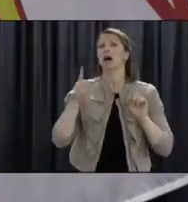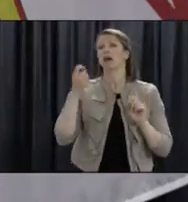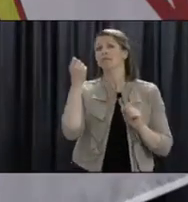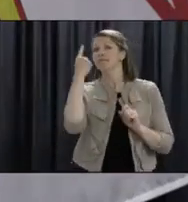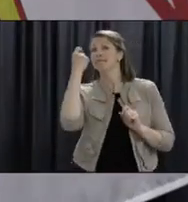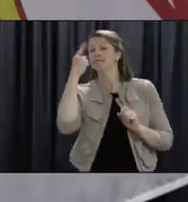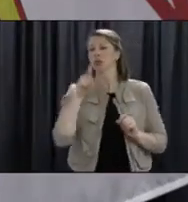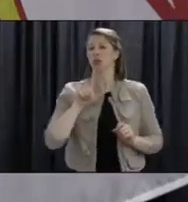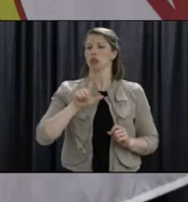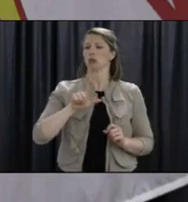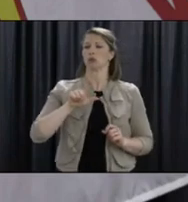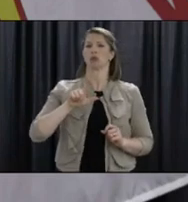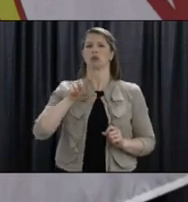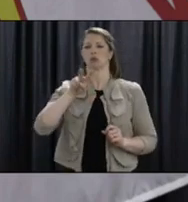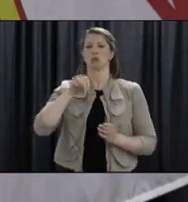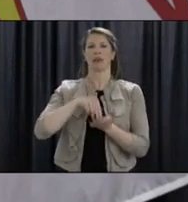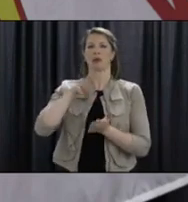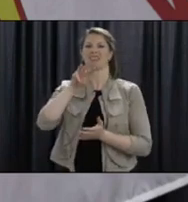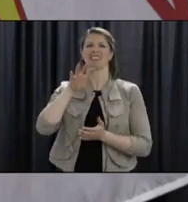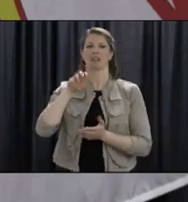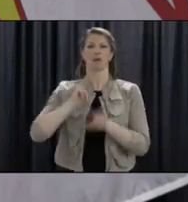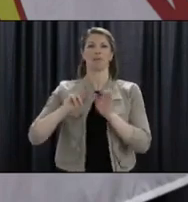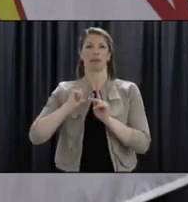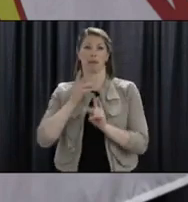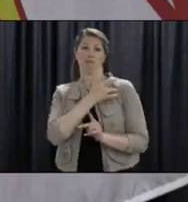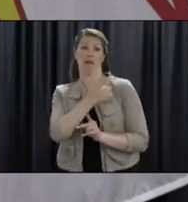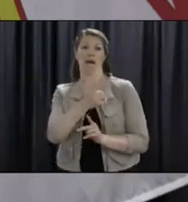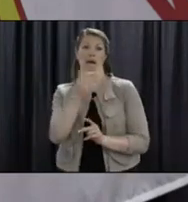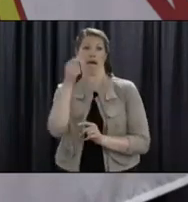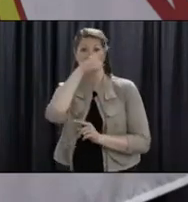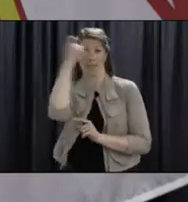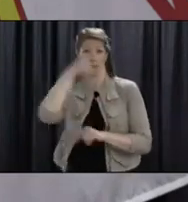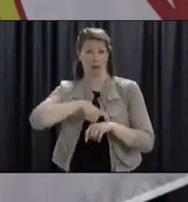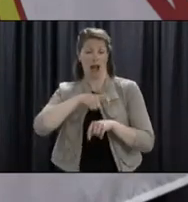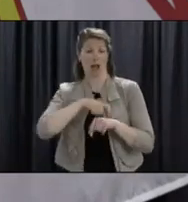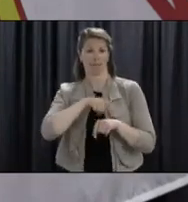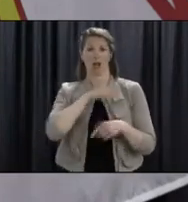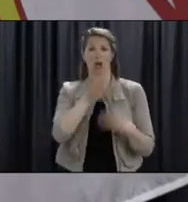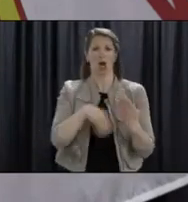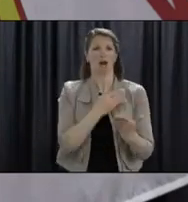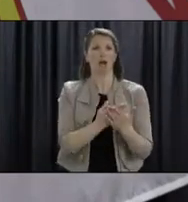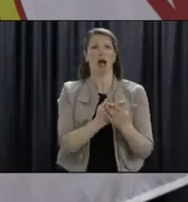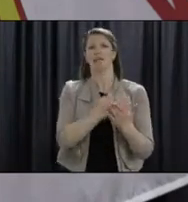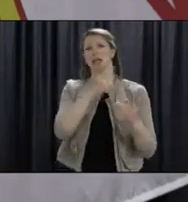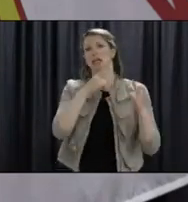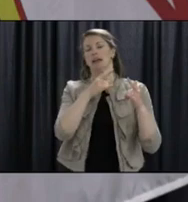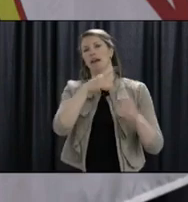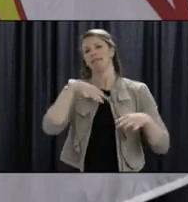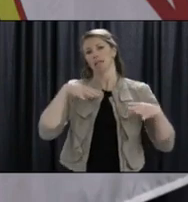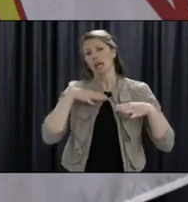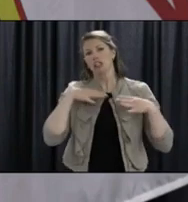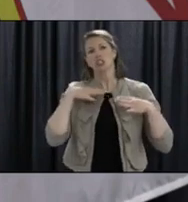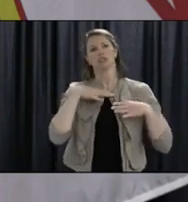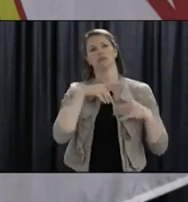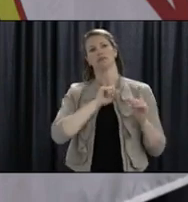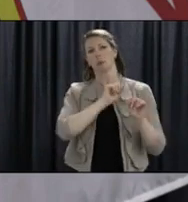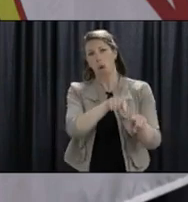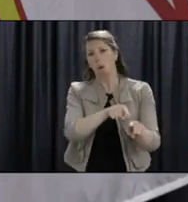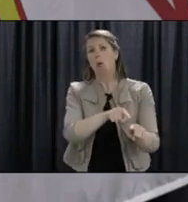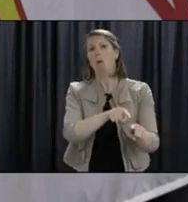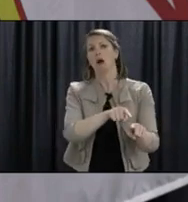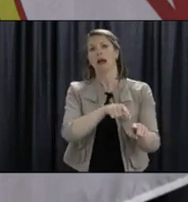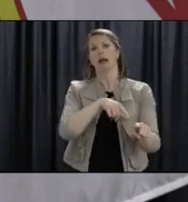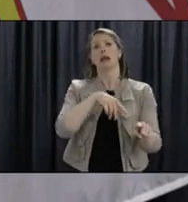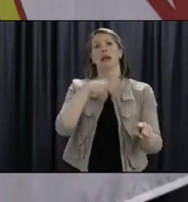people that will come to PEI for, you know, summer homes and home property there. But you, in order to go to PEI in that